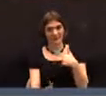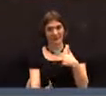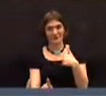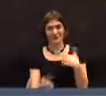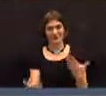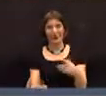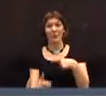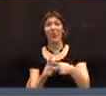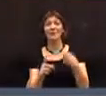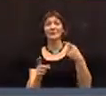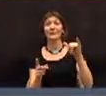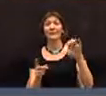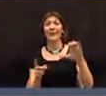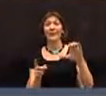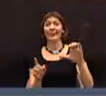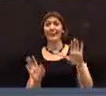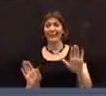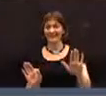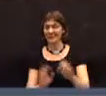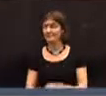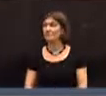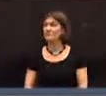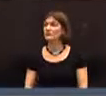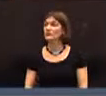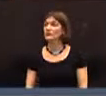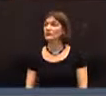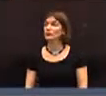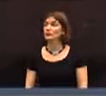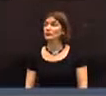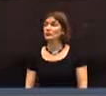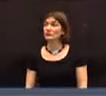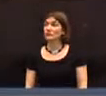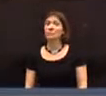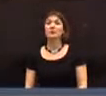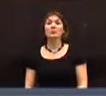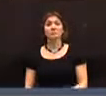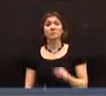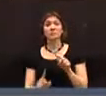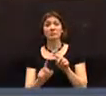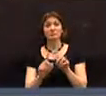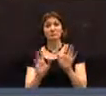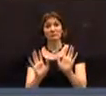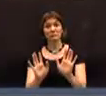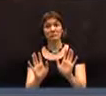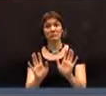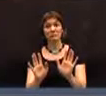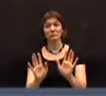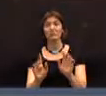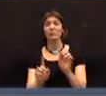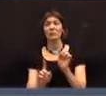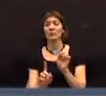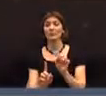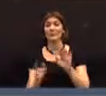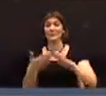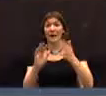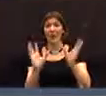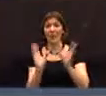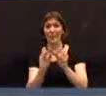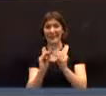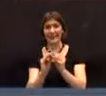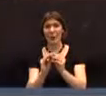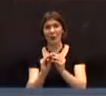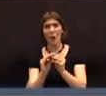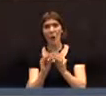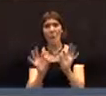general public that we have a very important function within Town Meeting,